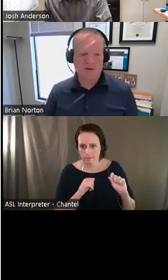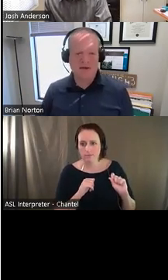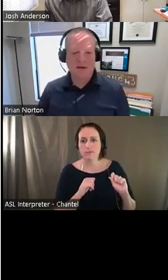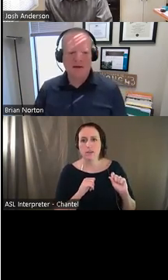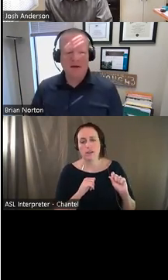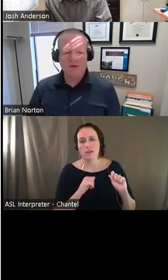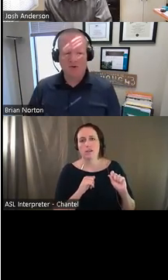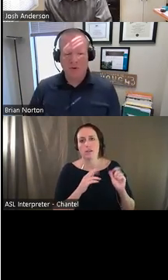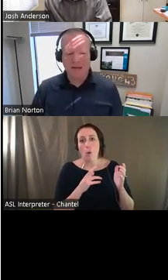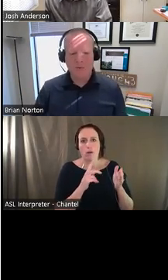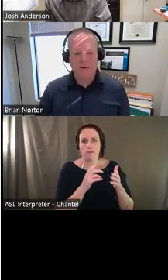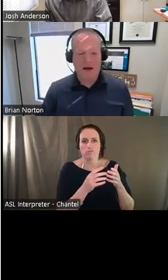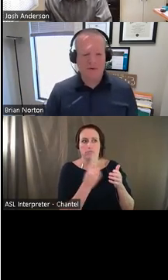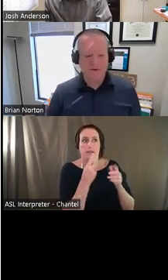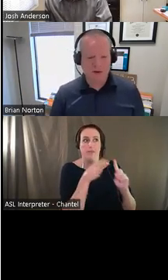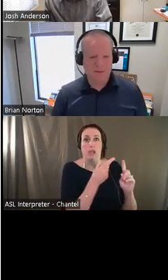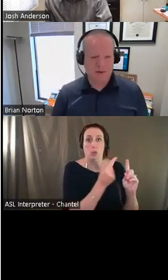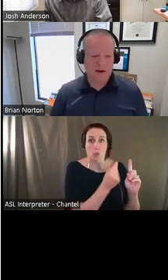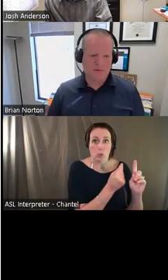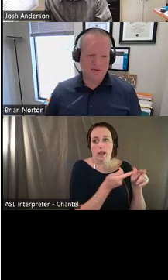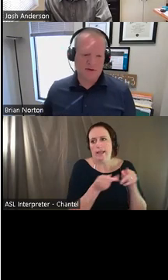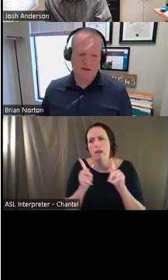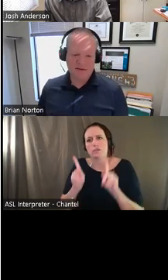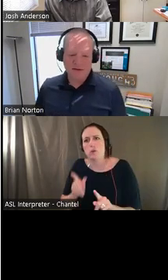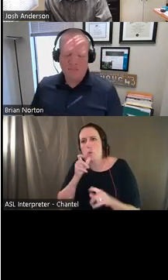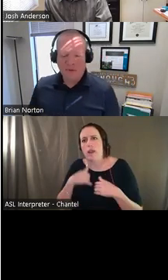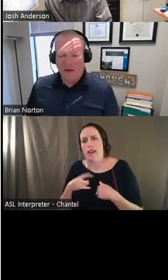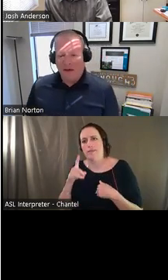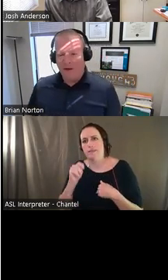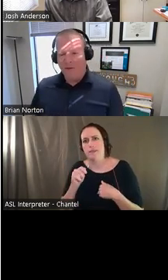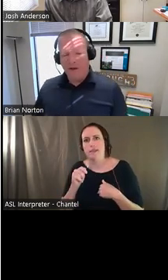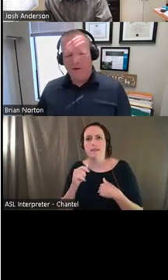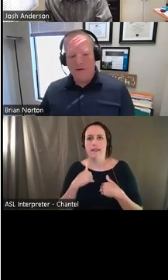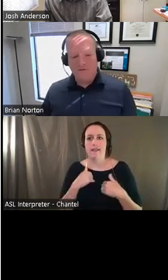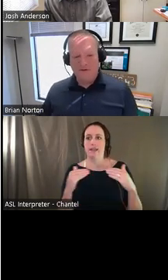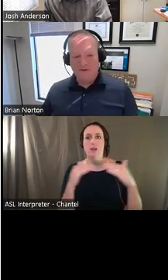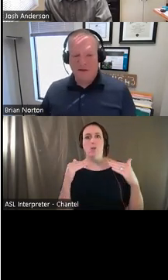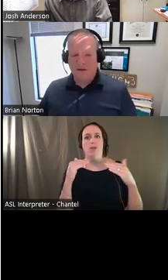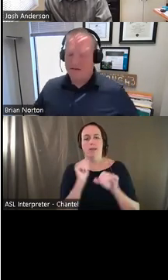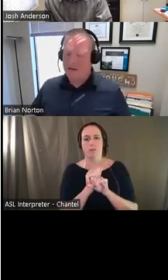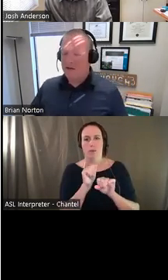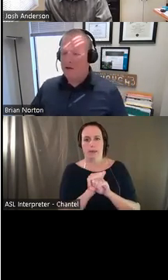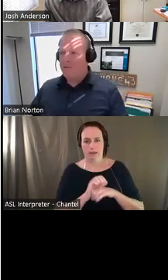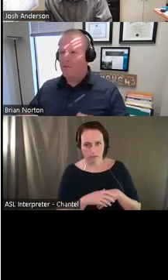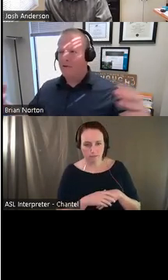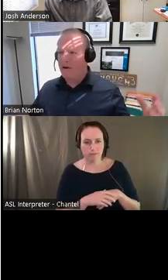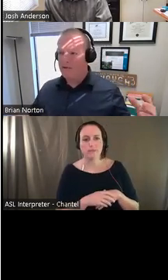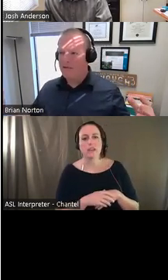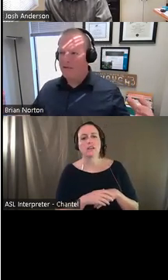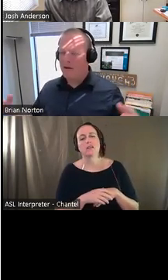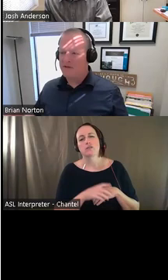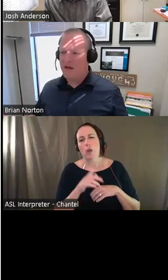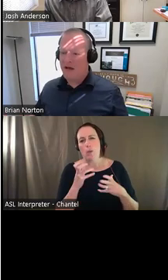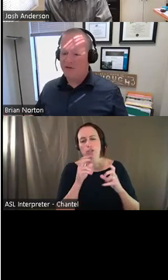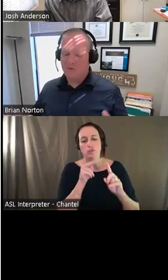disability to enjoy equal employment opportunities. And what I want to encourage folks to think about is think a little bit more broad.